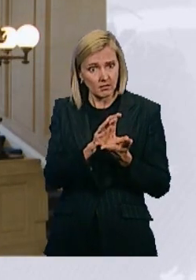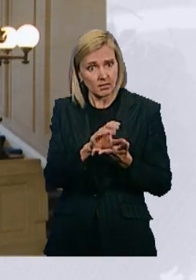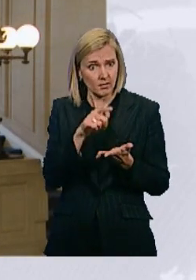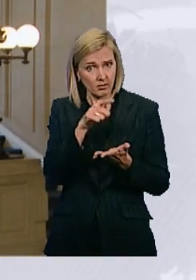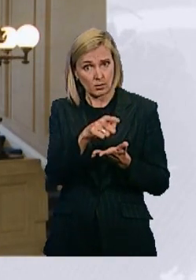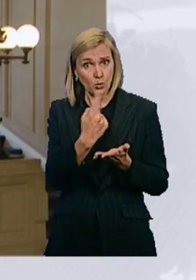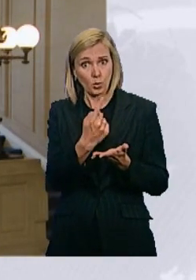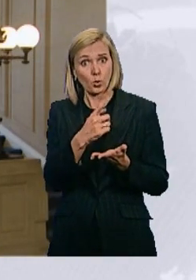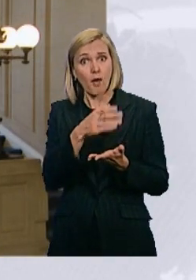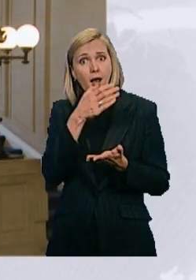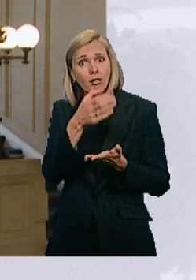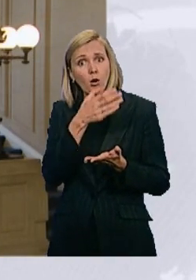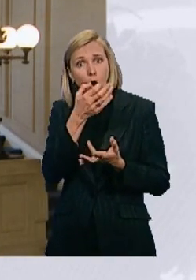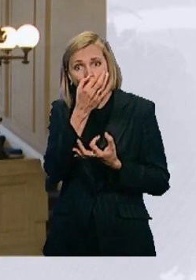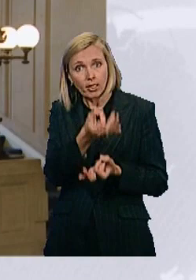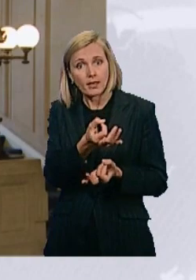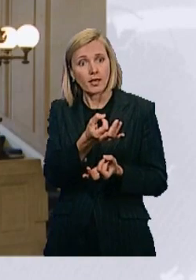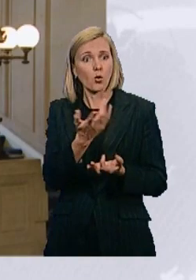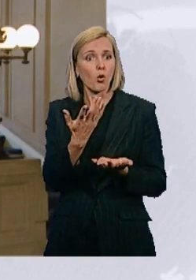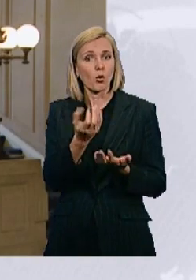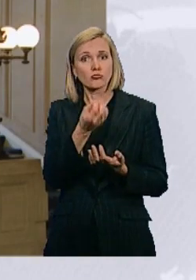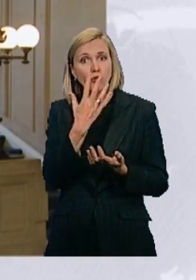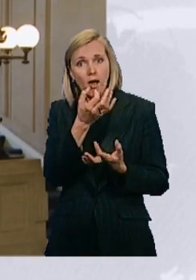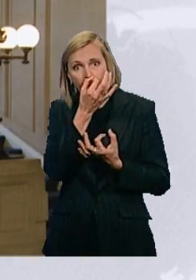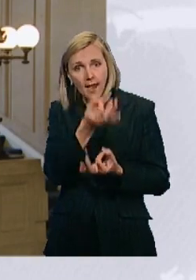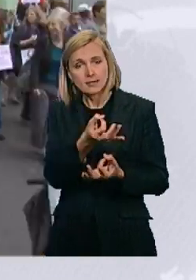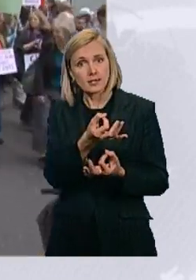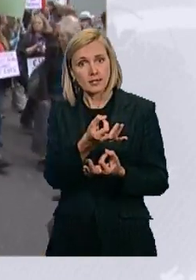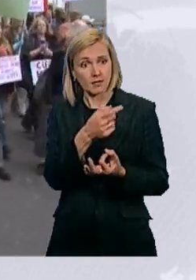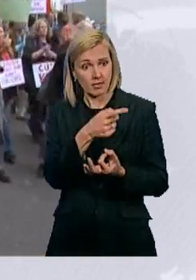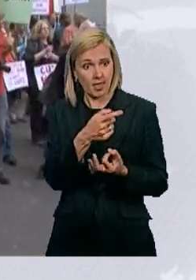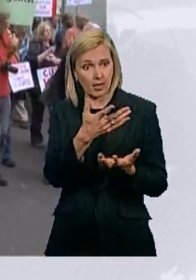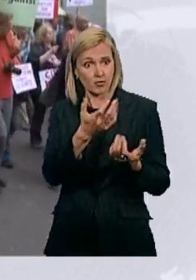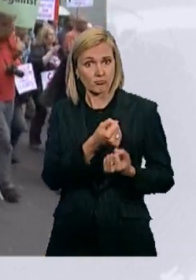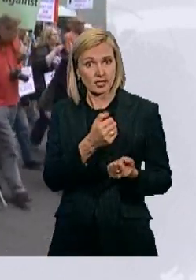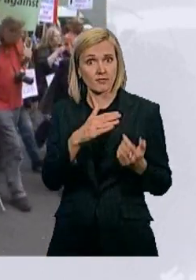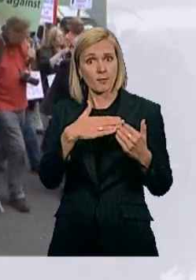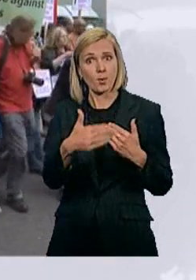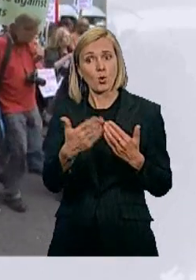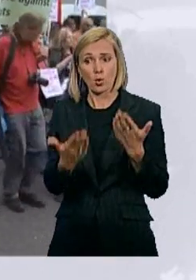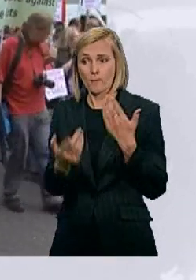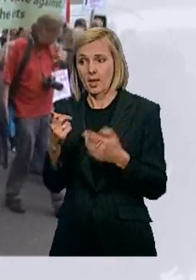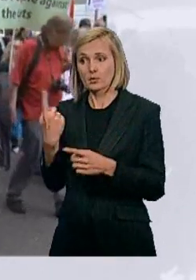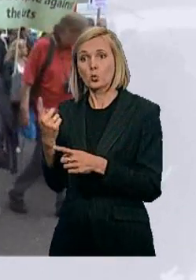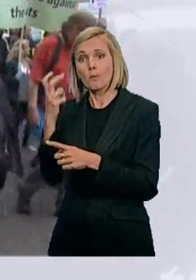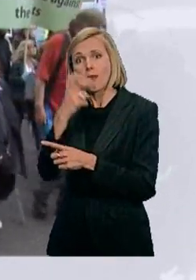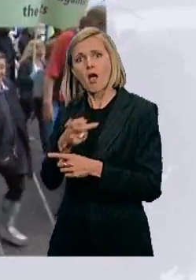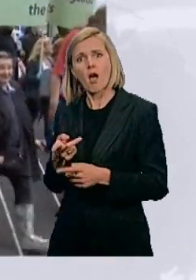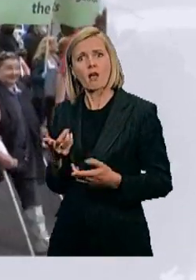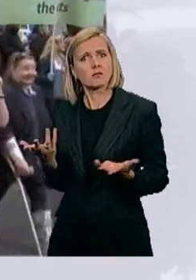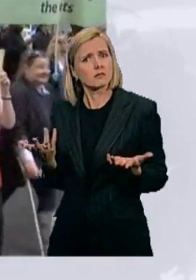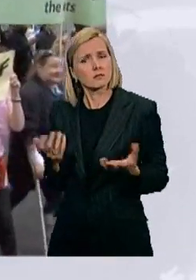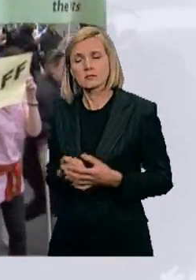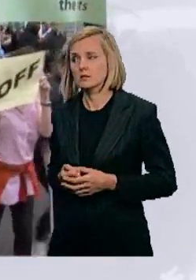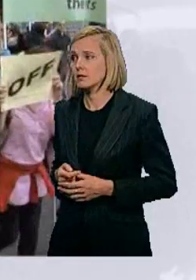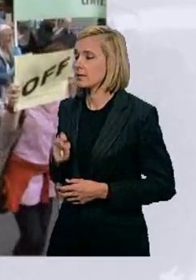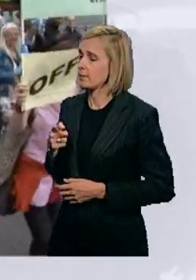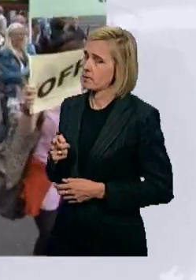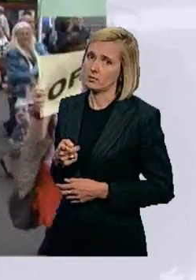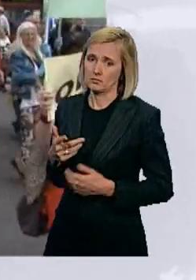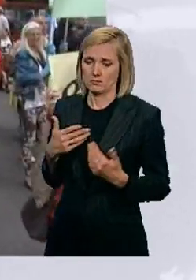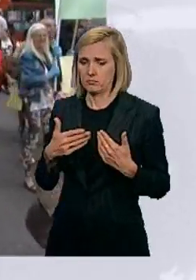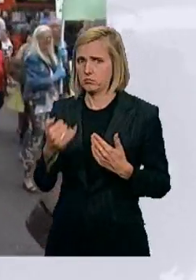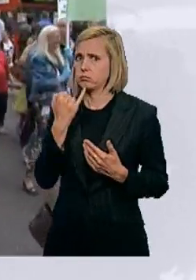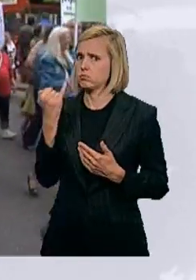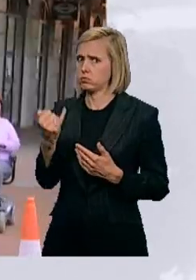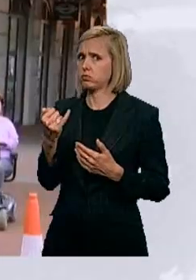are in receipt of the high rate of disability living allowance than people who are blind but there is likely to be a bitter fight ahead some